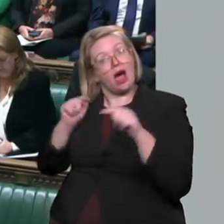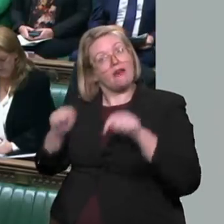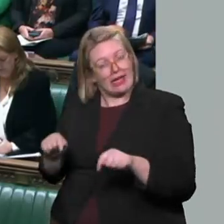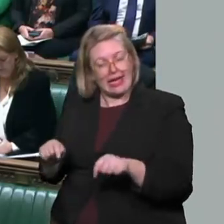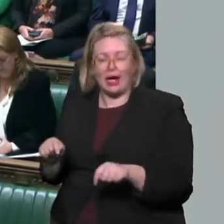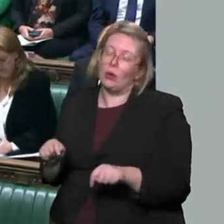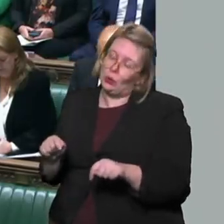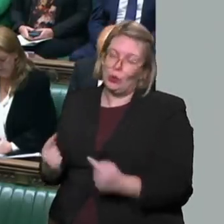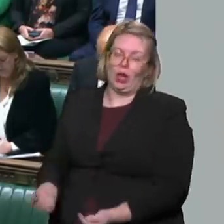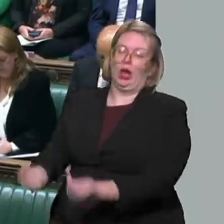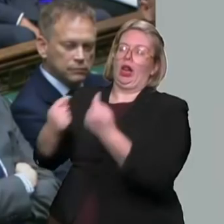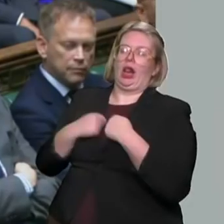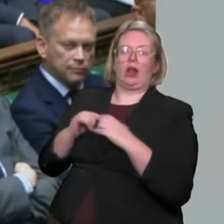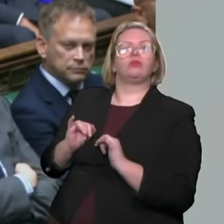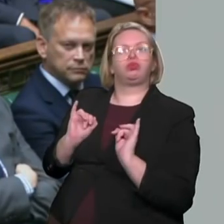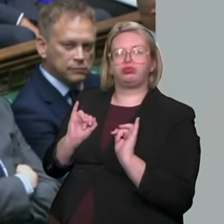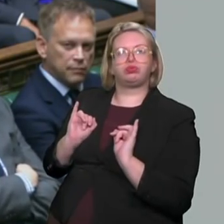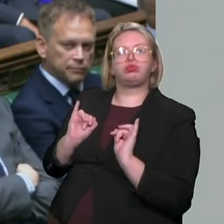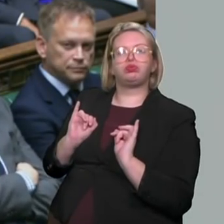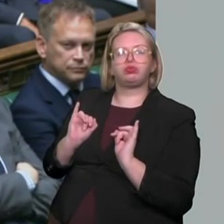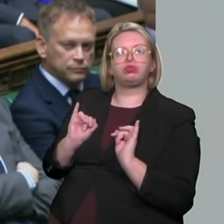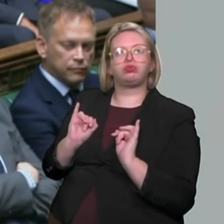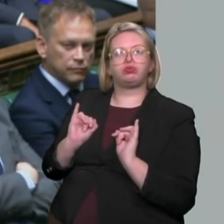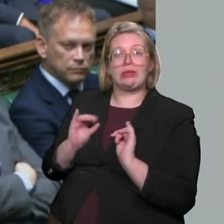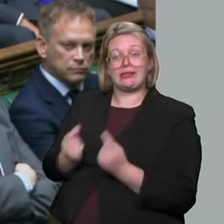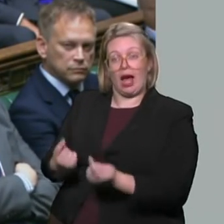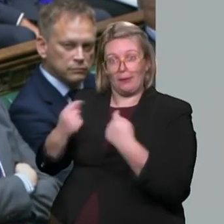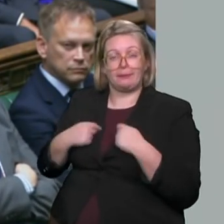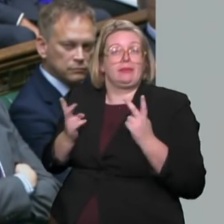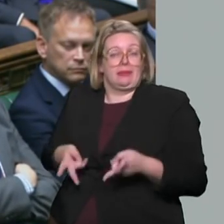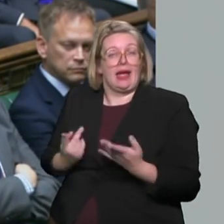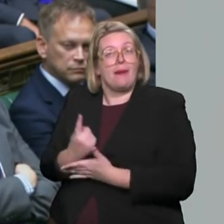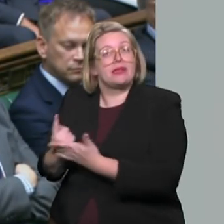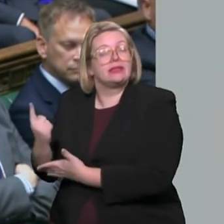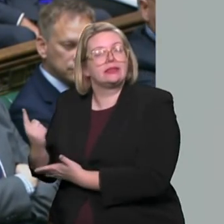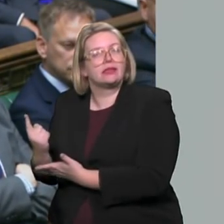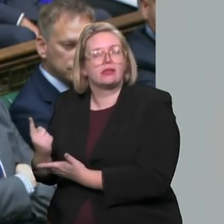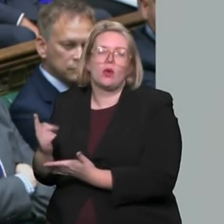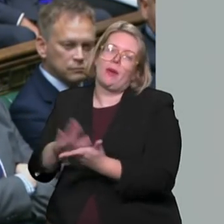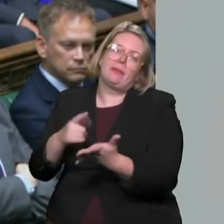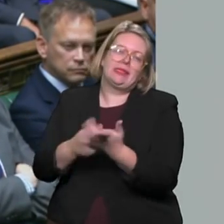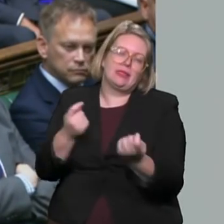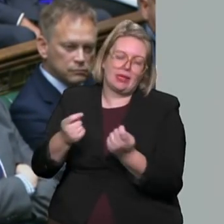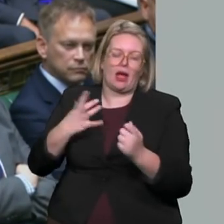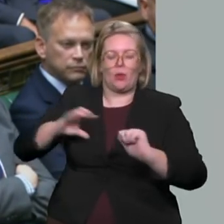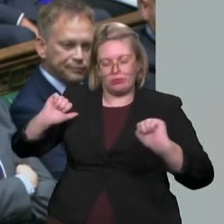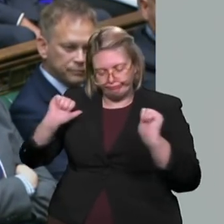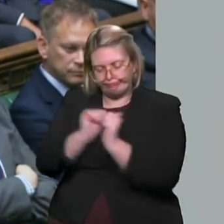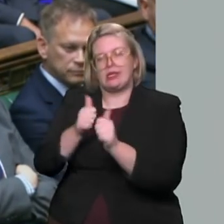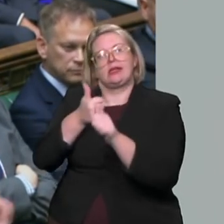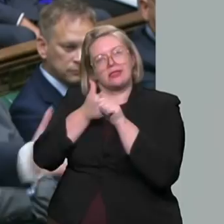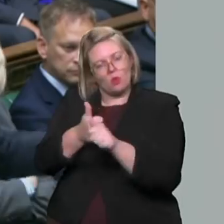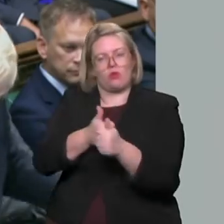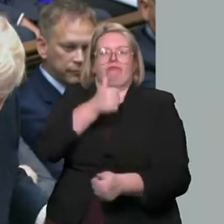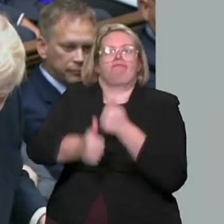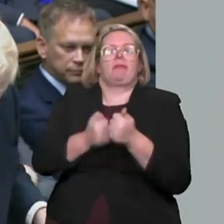paid for their sacrifice, even with their lives. I thoroughly echo, support and concur